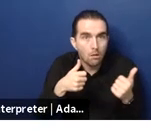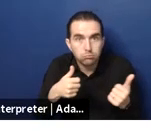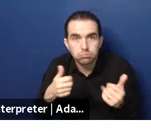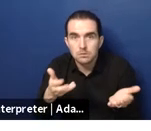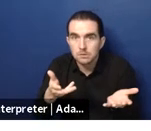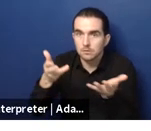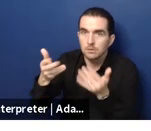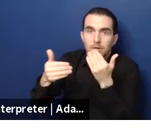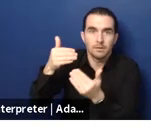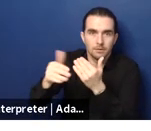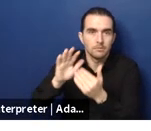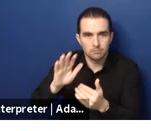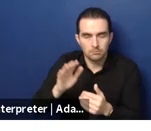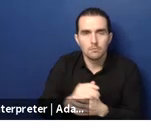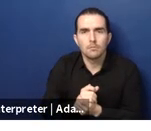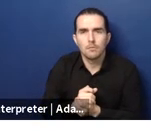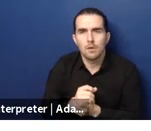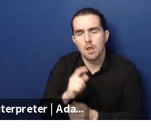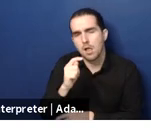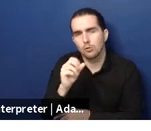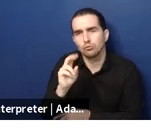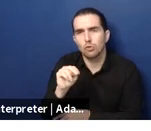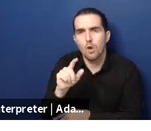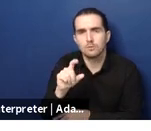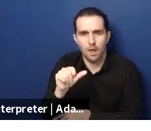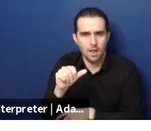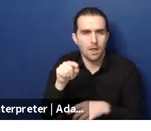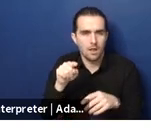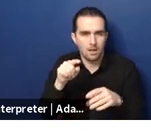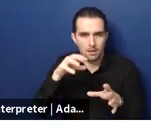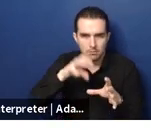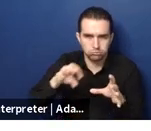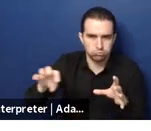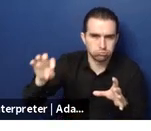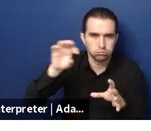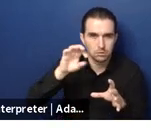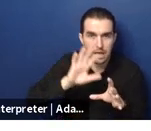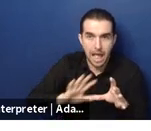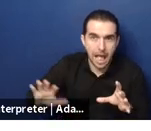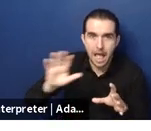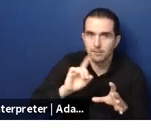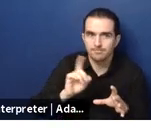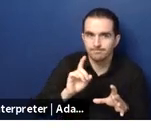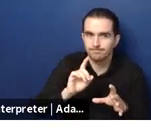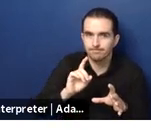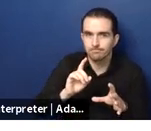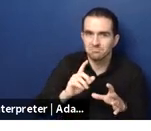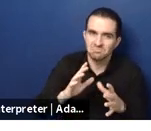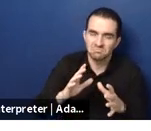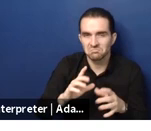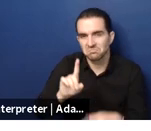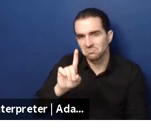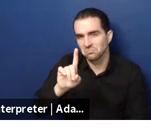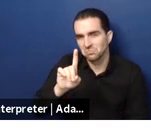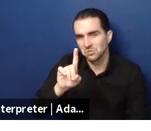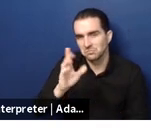um moving over to vietnam which is again aging extremely fast um it's a quite a different model being explored in